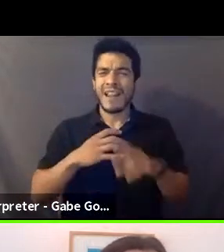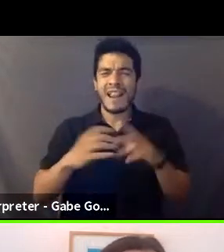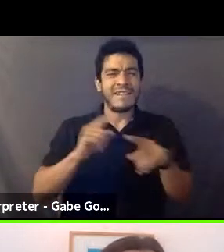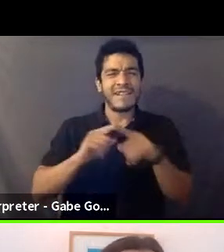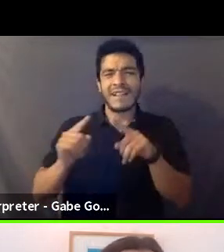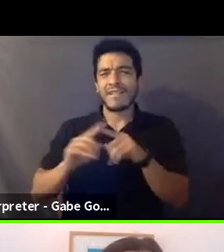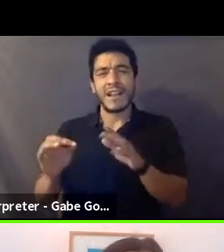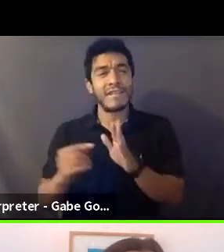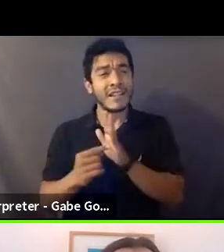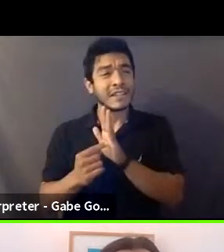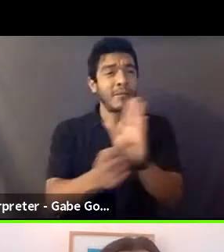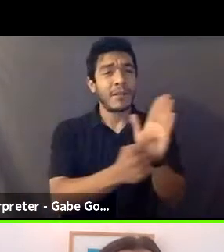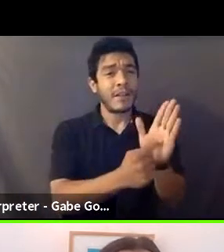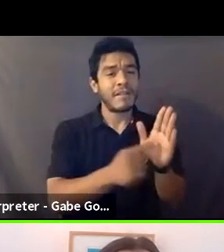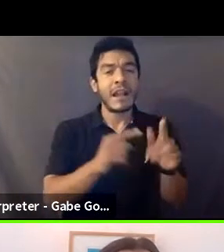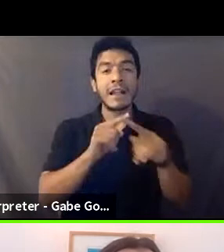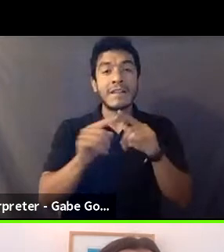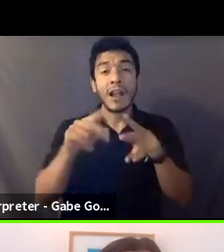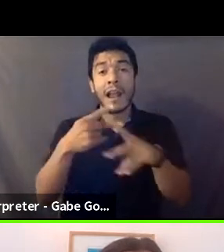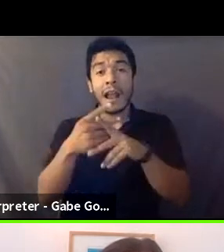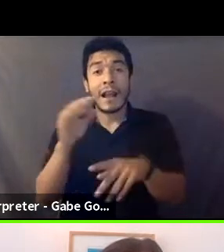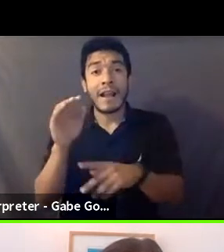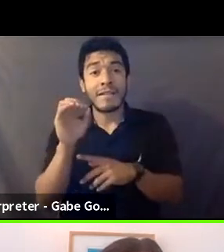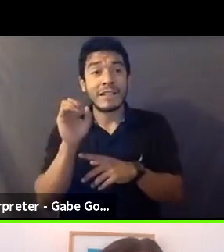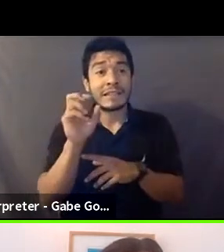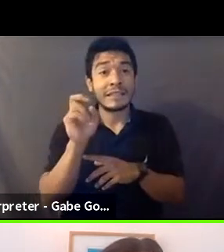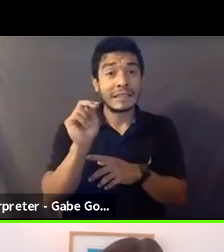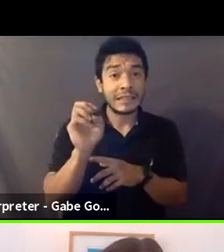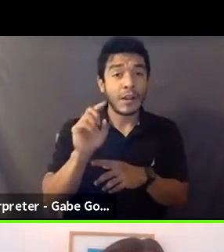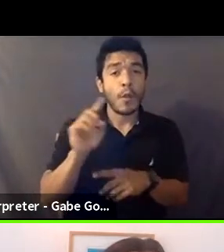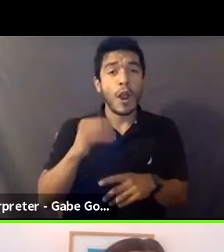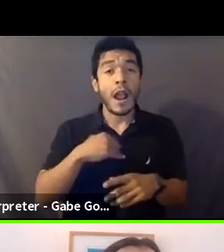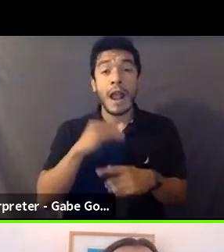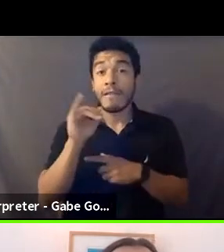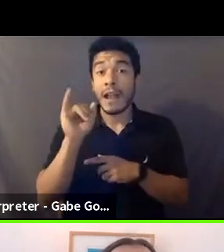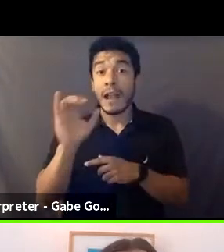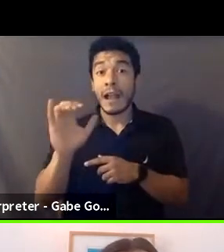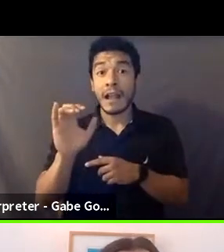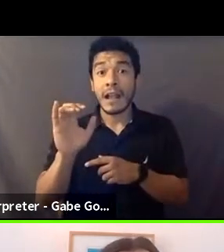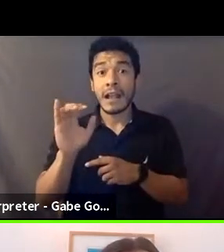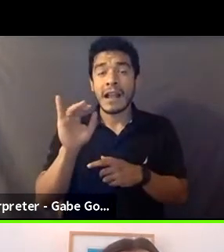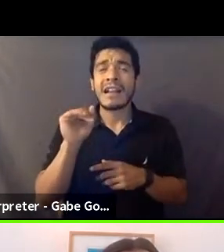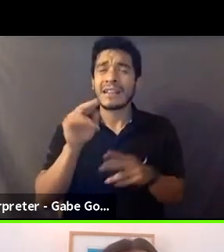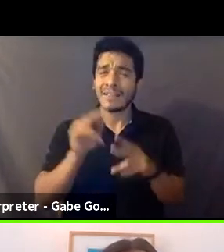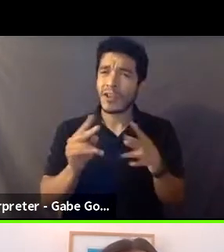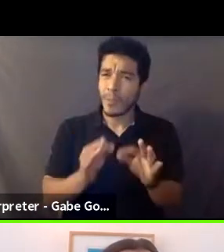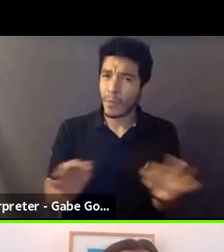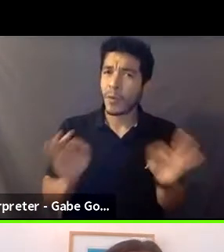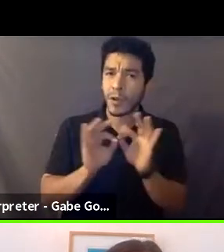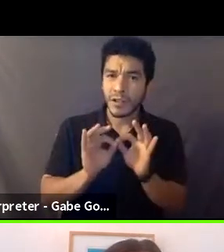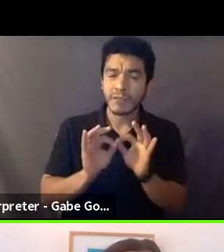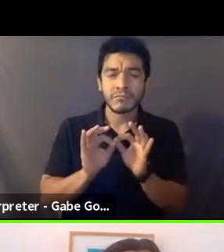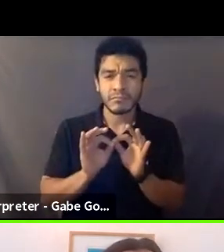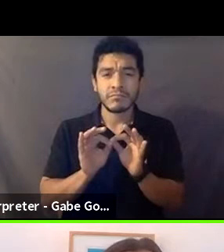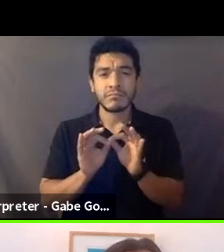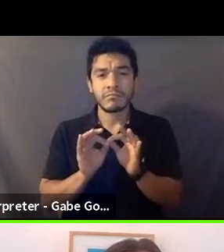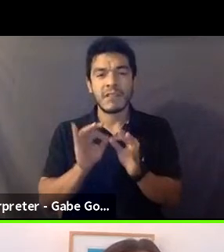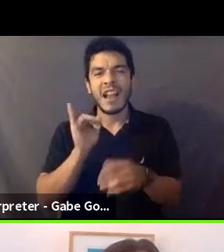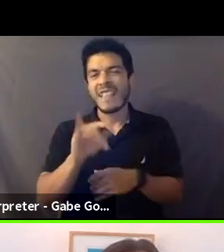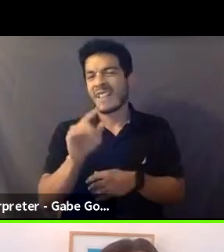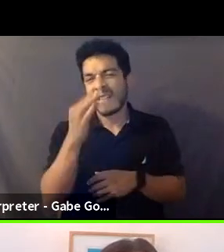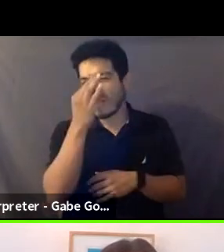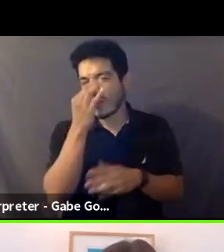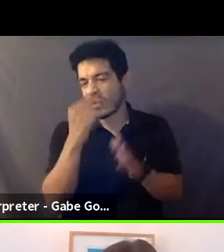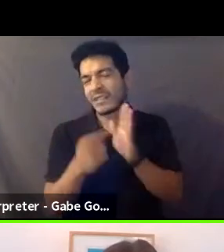examples of, of types of scenes where having intimacy coordinator is, is especially important. Um, and those are just a couple.